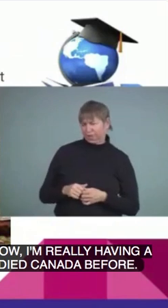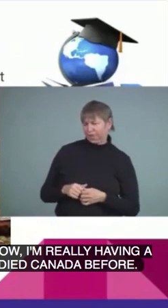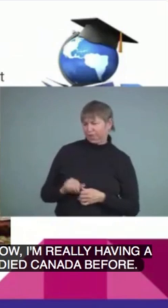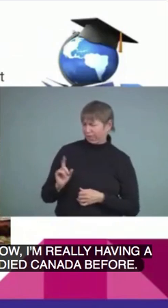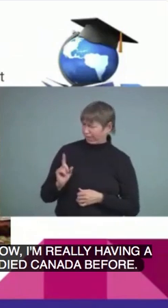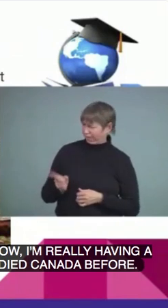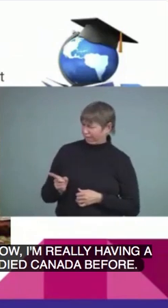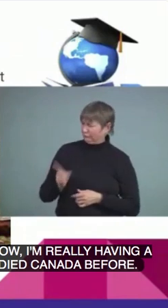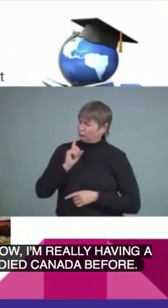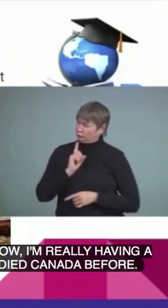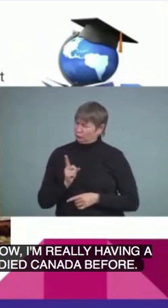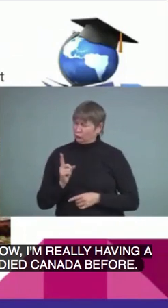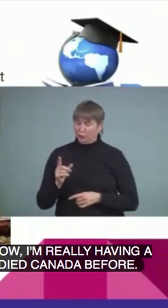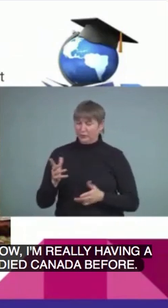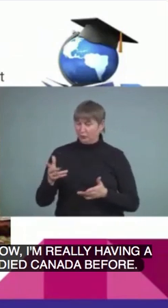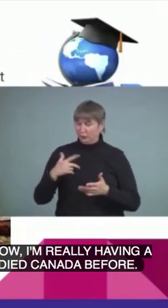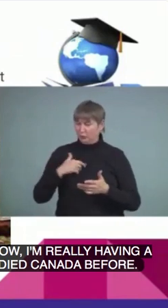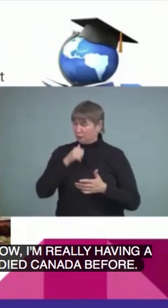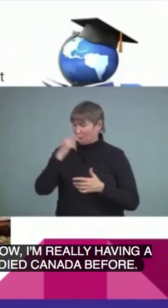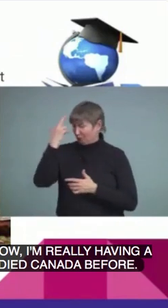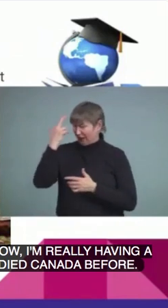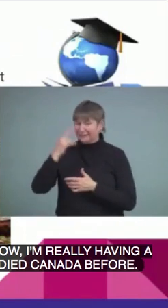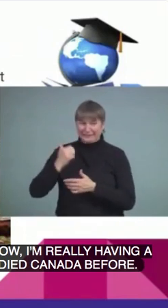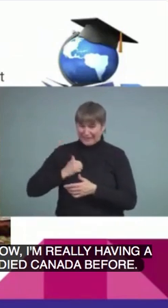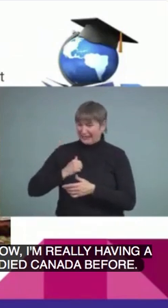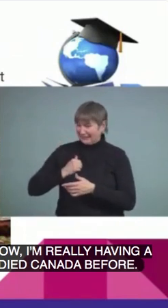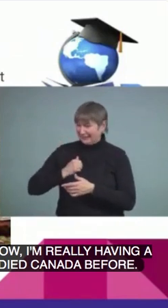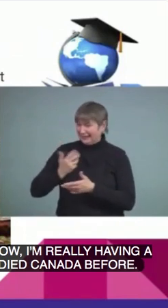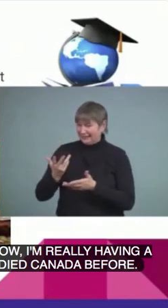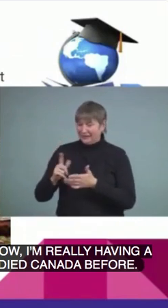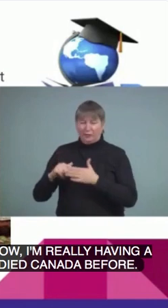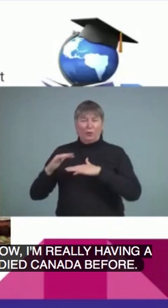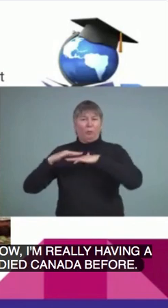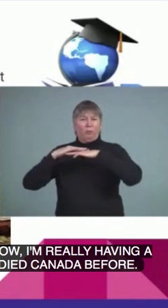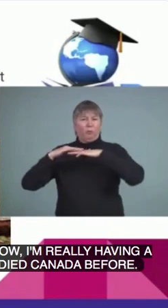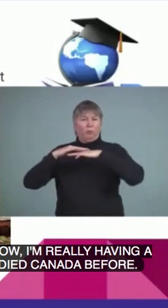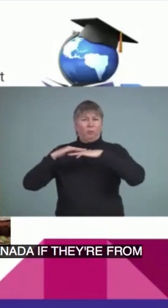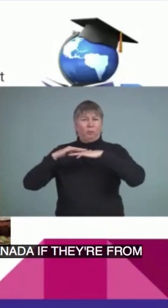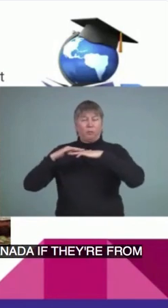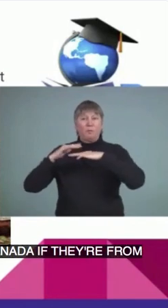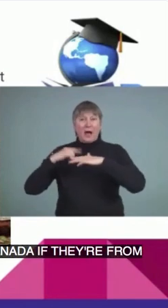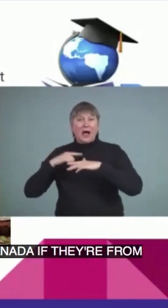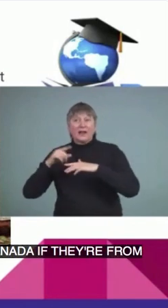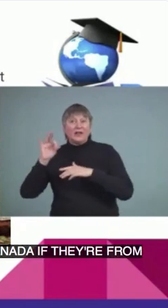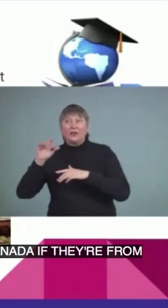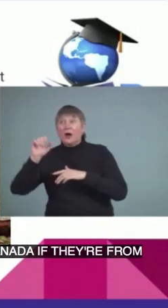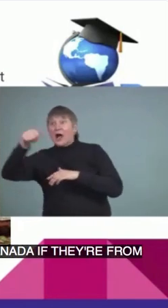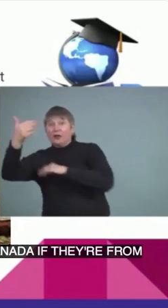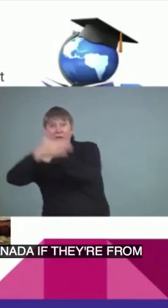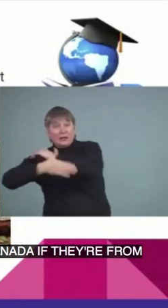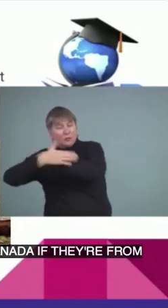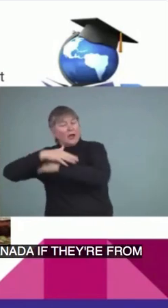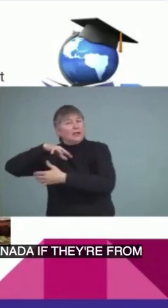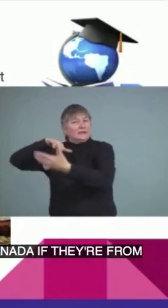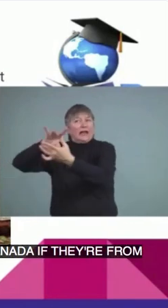really know that much about Canada? If they're from other parts of the world, they're probably studying the place where they're living,